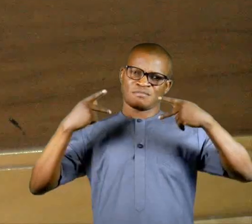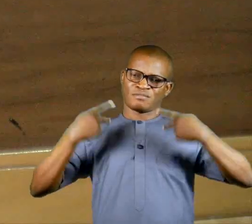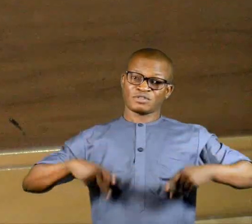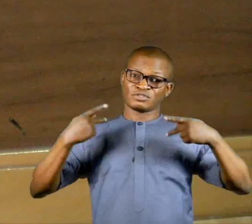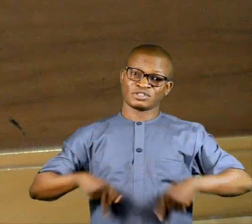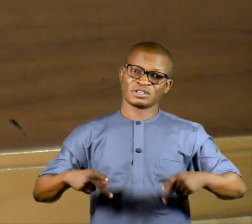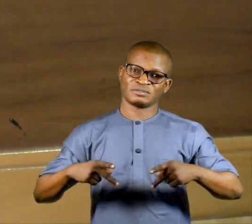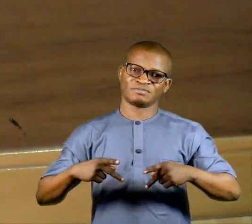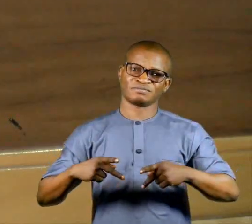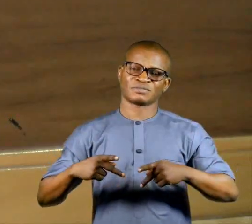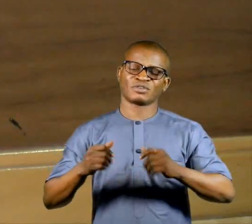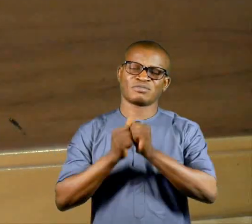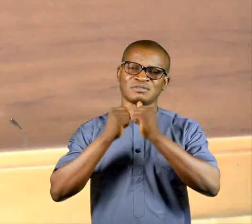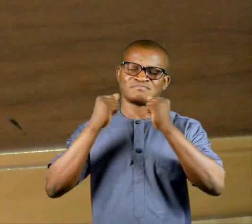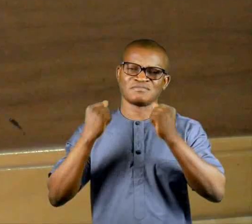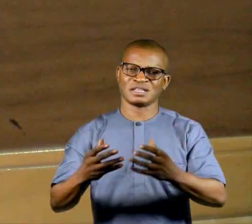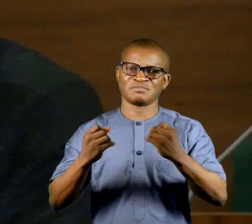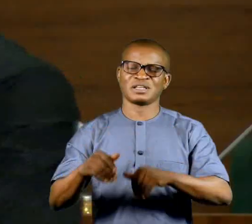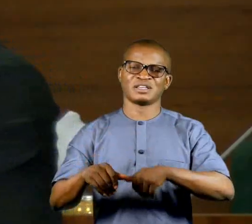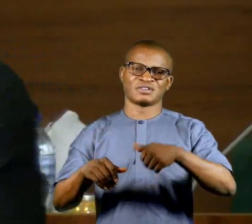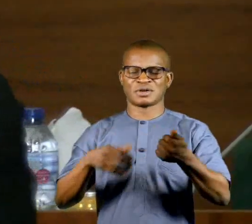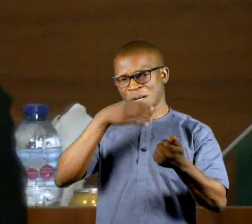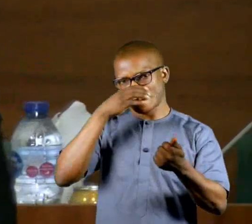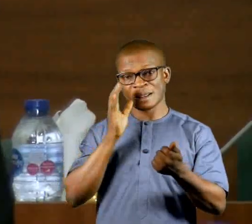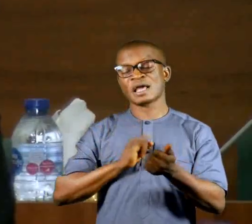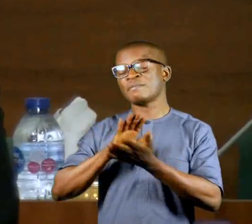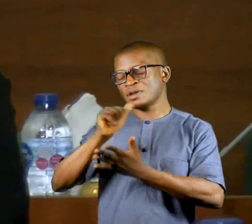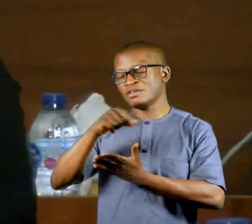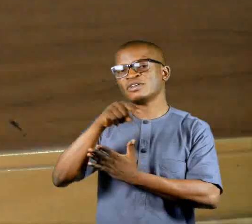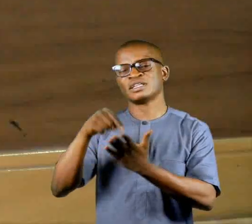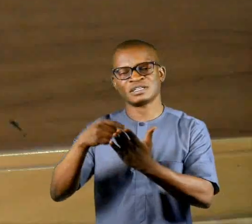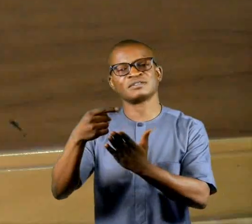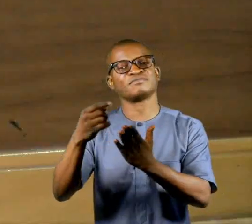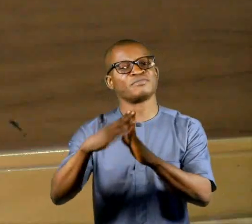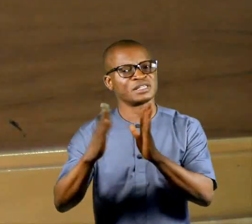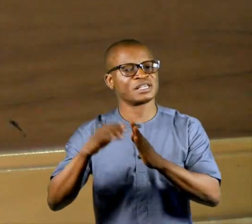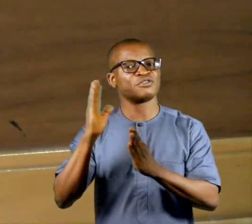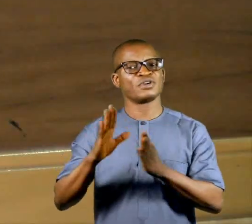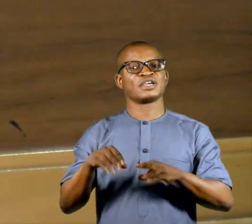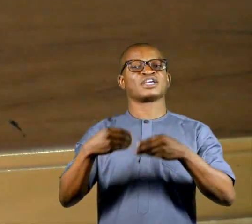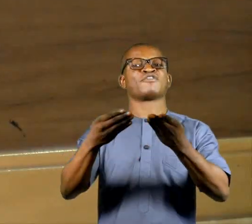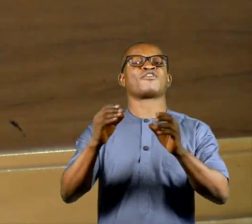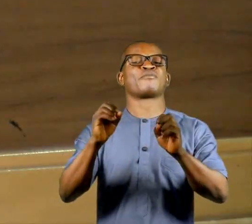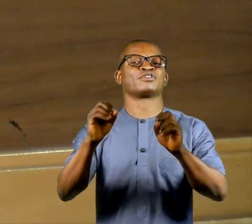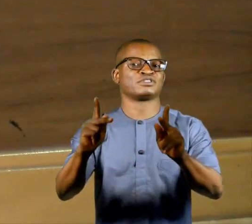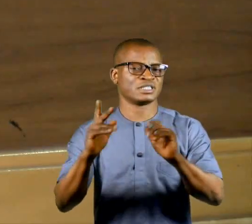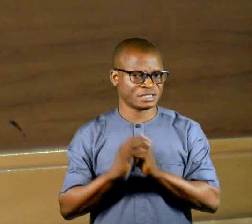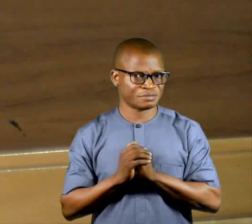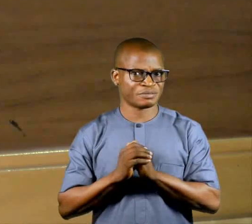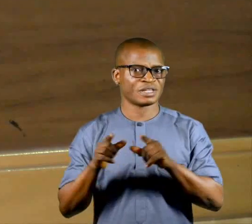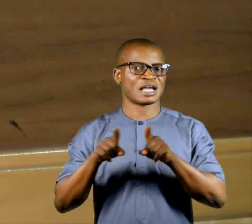labor, and other forms of exploitation. I believe that this forum will grant you the opportunity